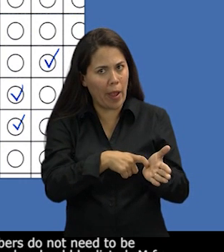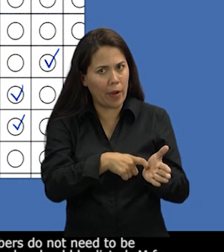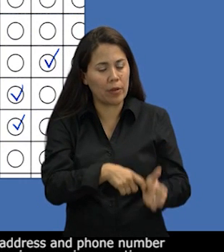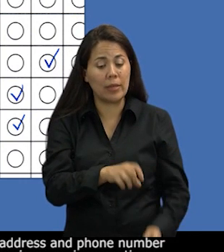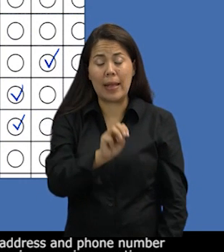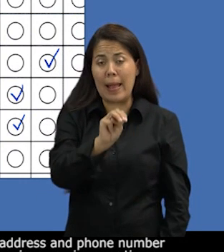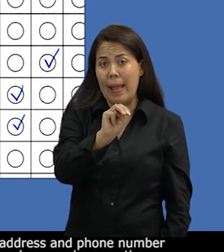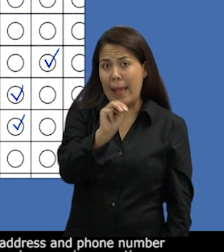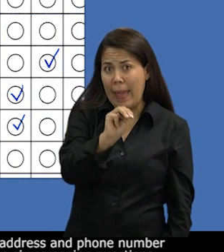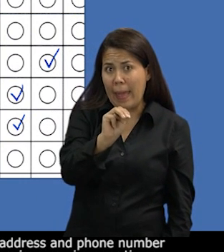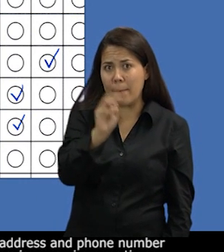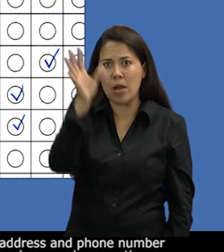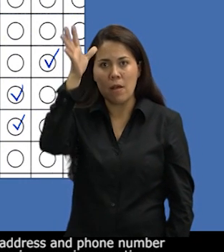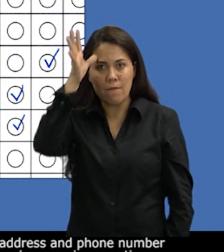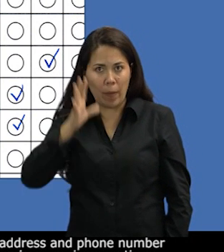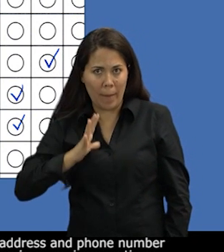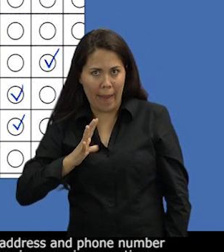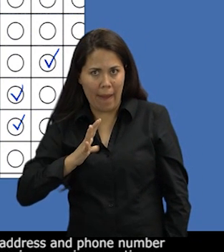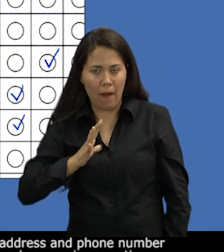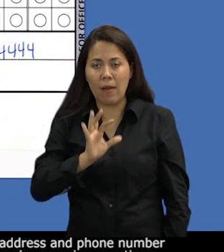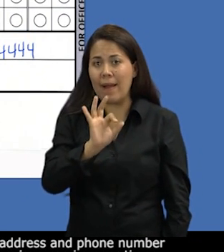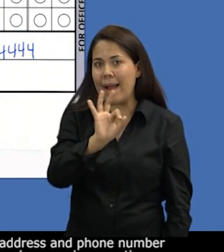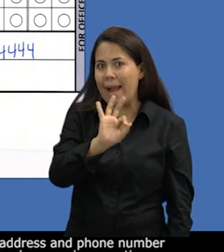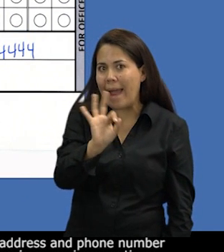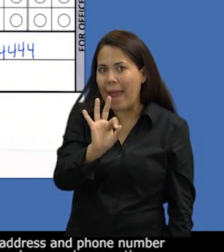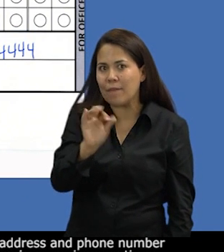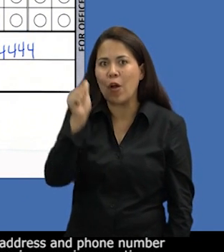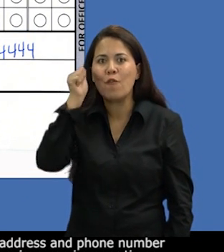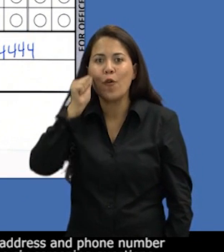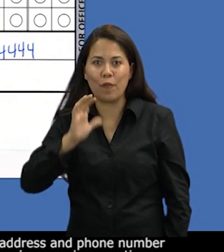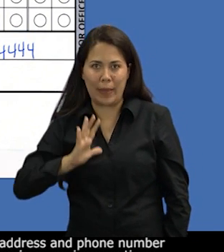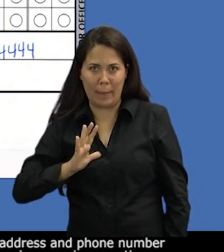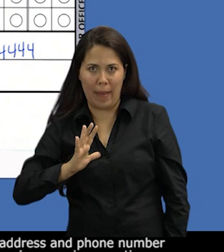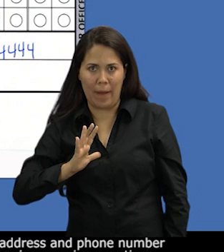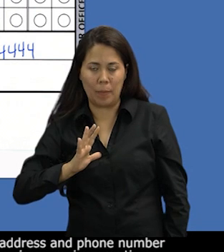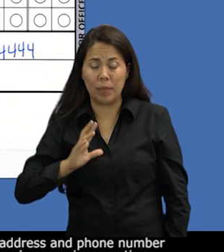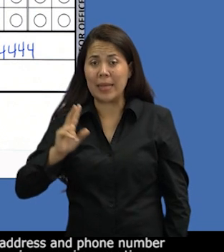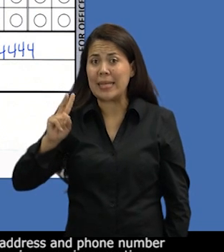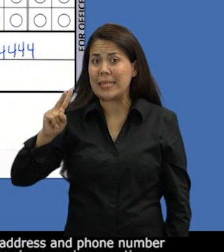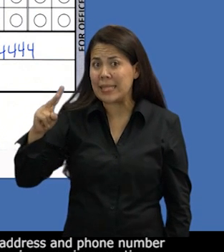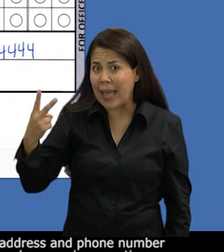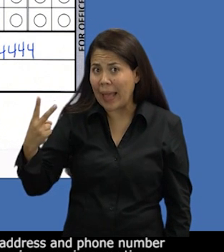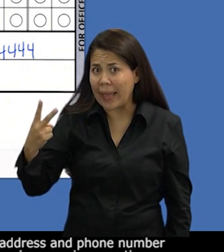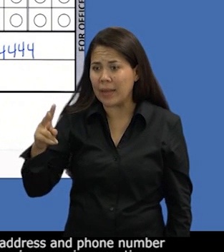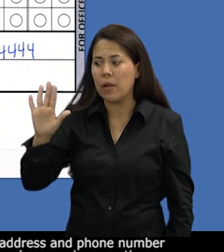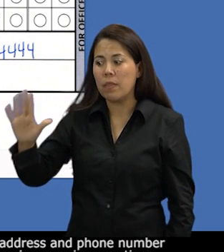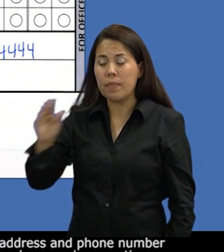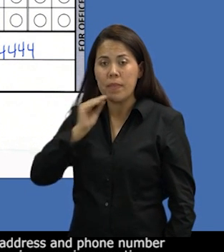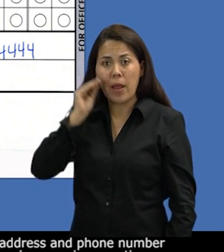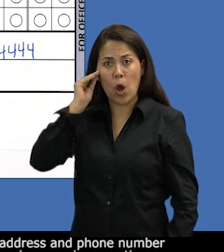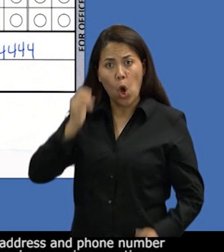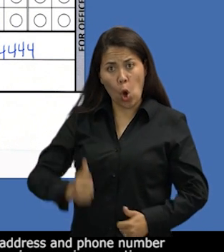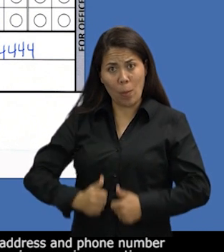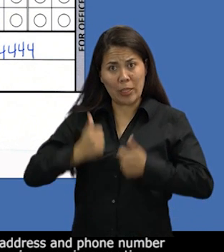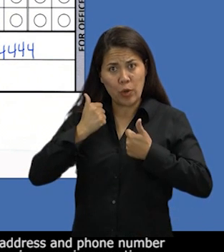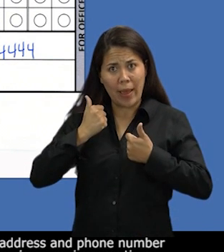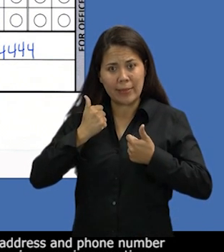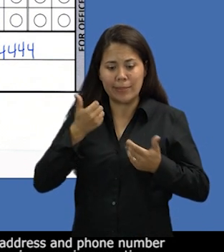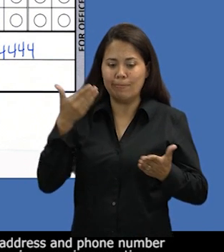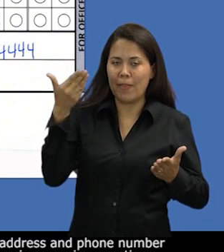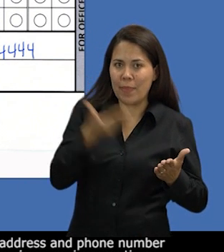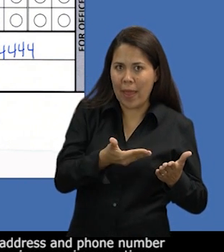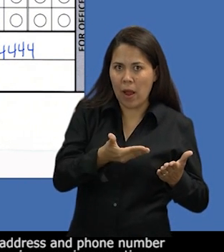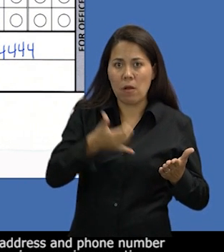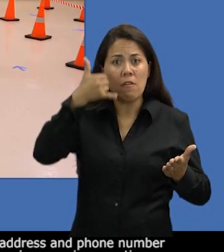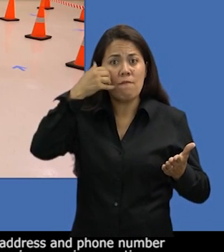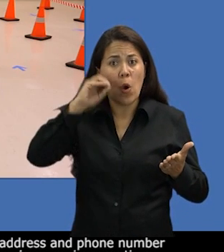for male or F for female. Second, the family's home address and phone number must